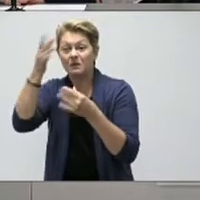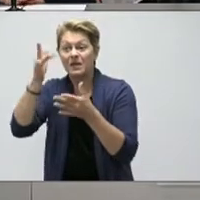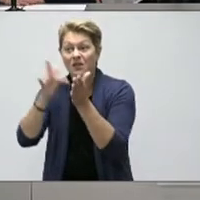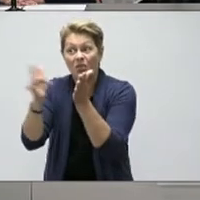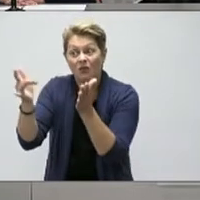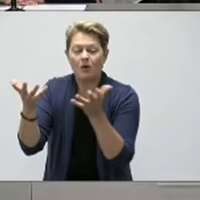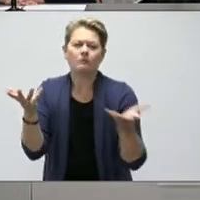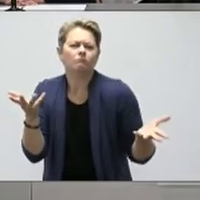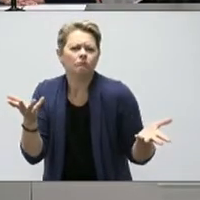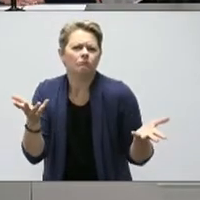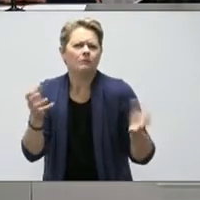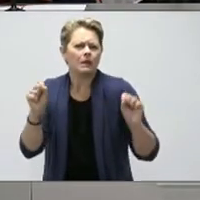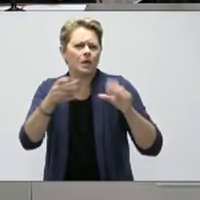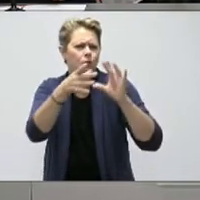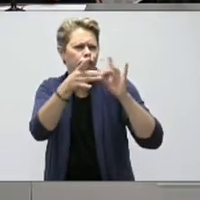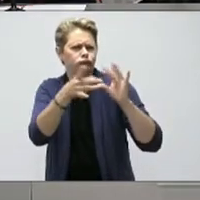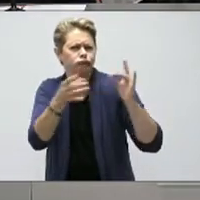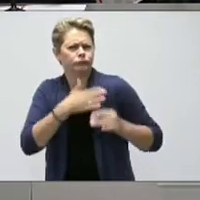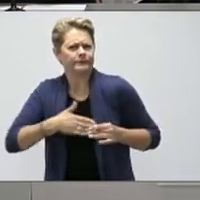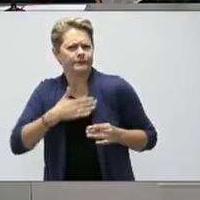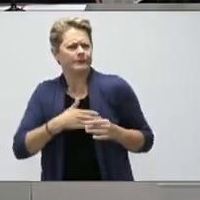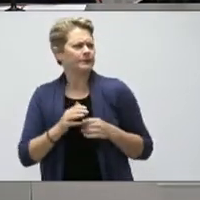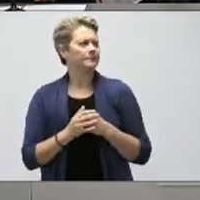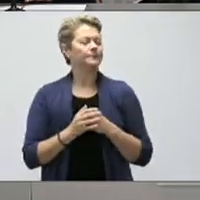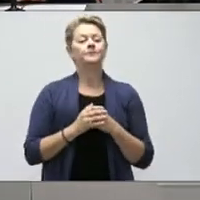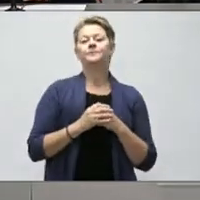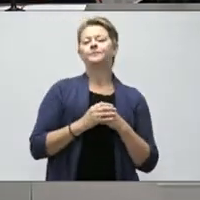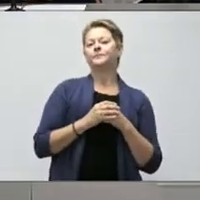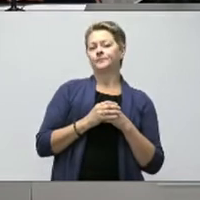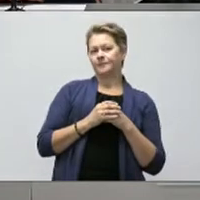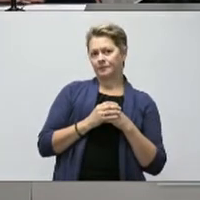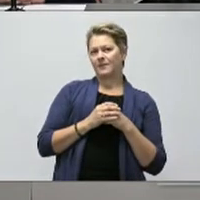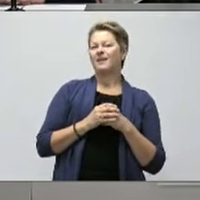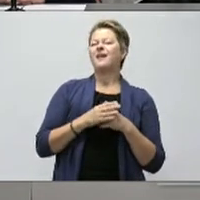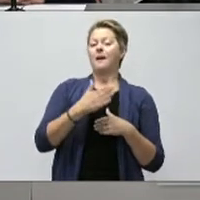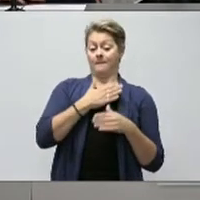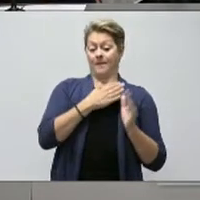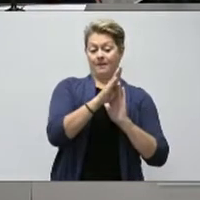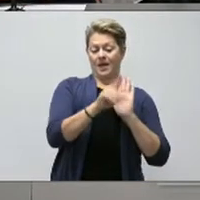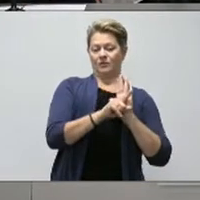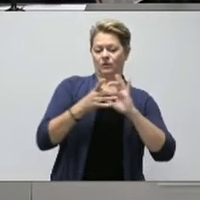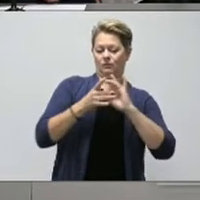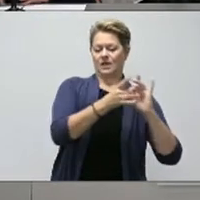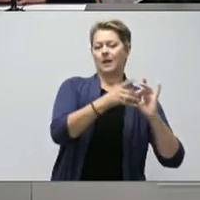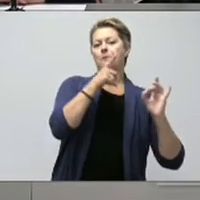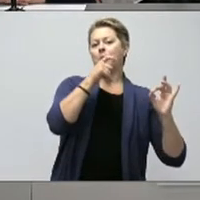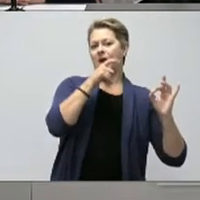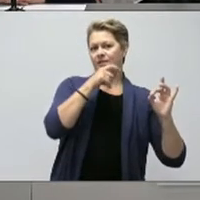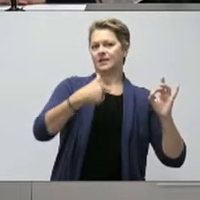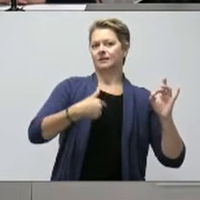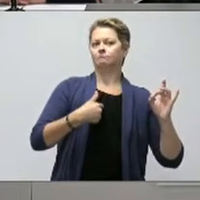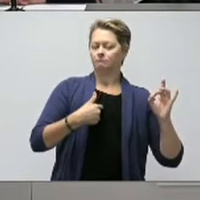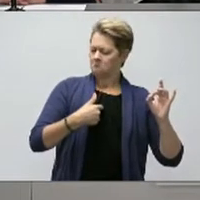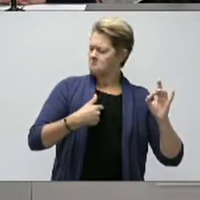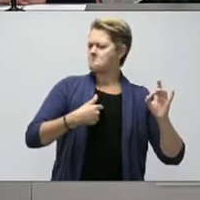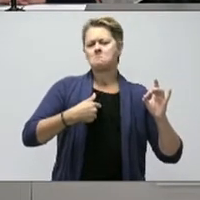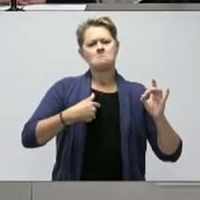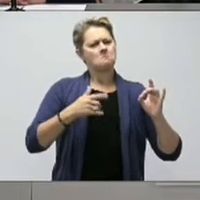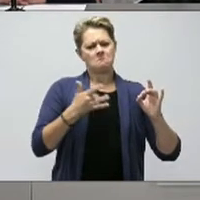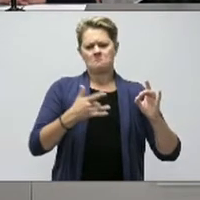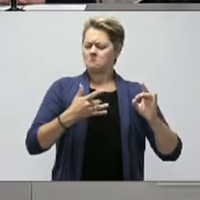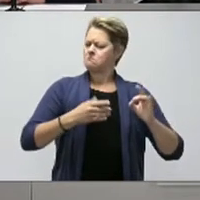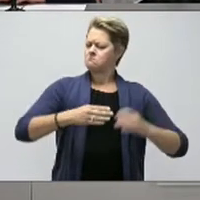Minister, yes. So from my perspective, and I have a bit of a background in privacy, I'm very comfortable with this app.